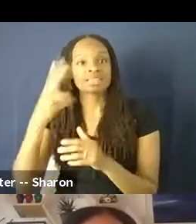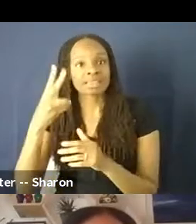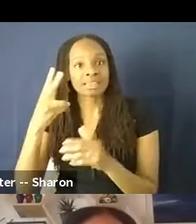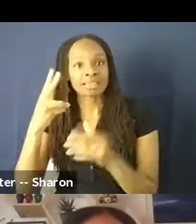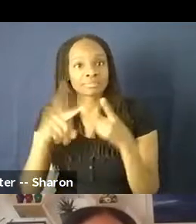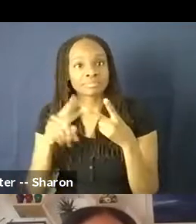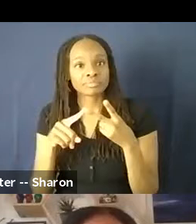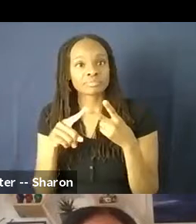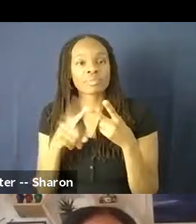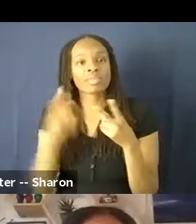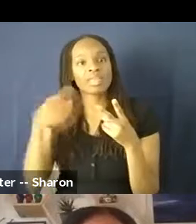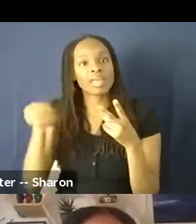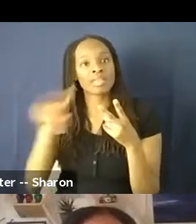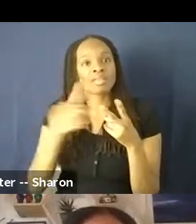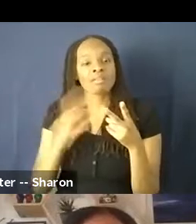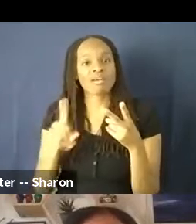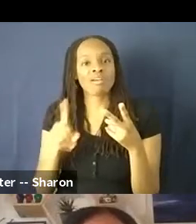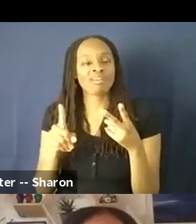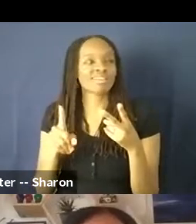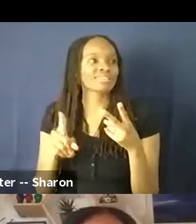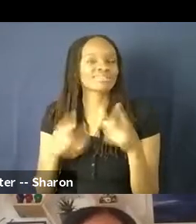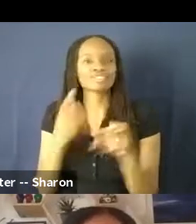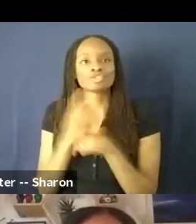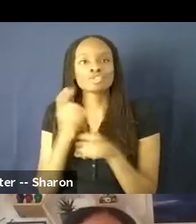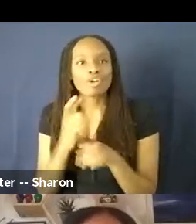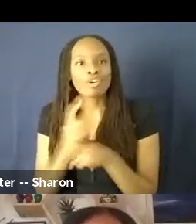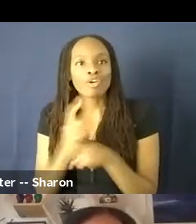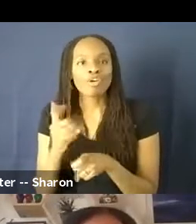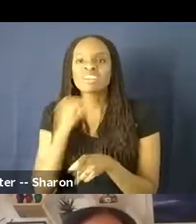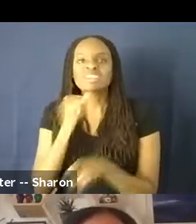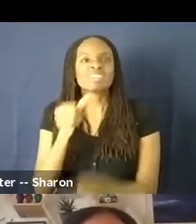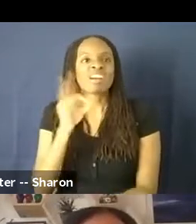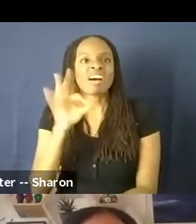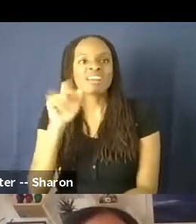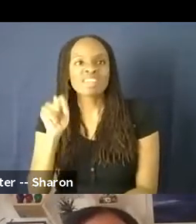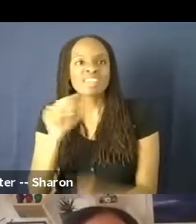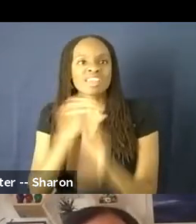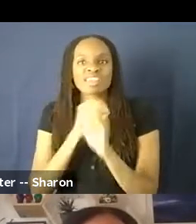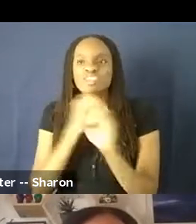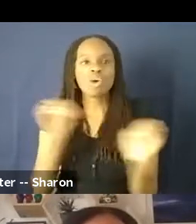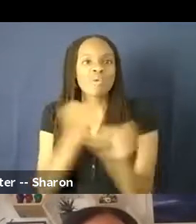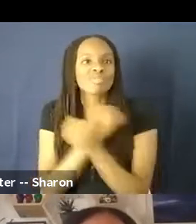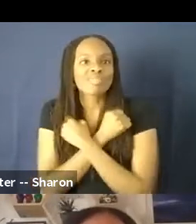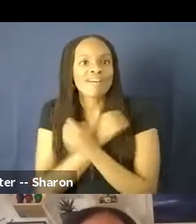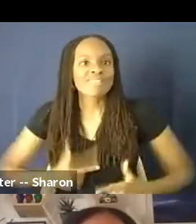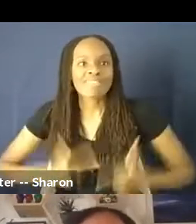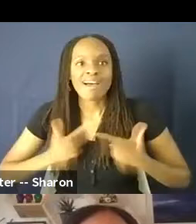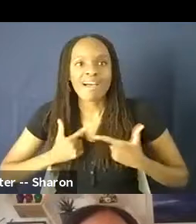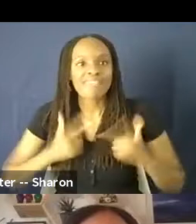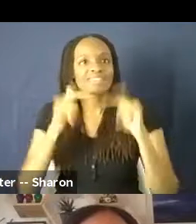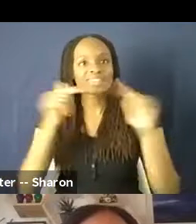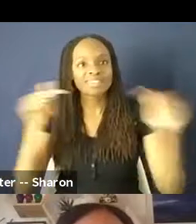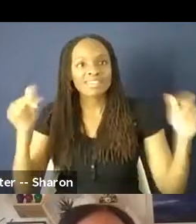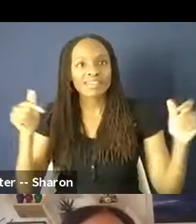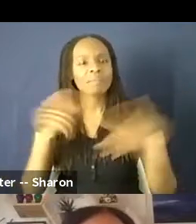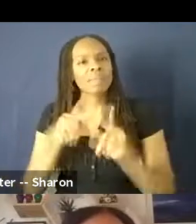Secondly, they are the breadth of the joke. They're not fit. They don't have a love life, know, et cetera, et cetera. So, but it's really something